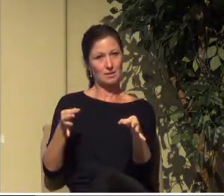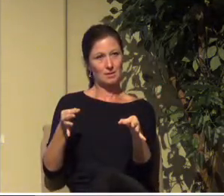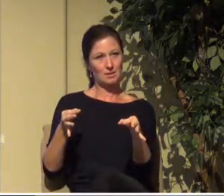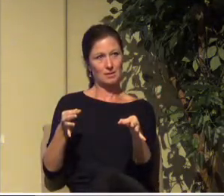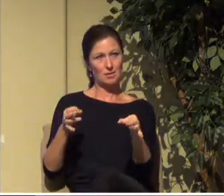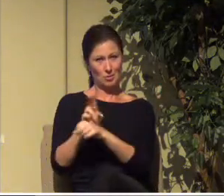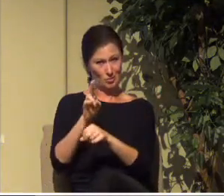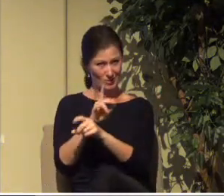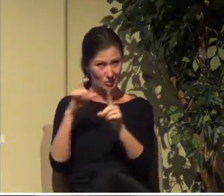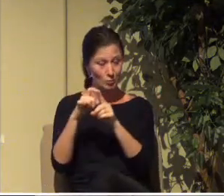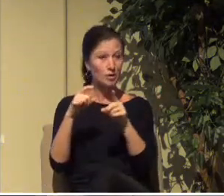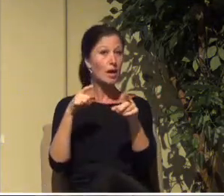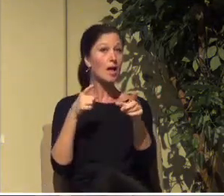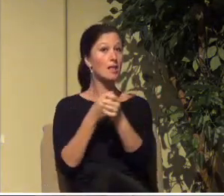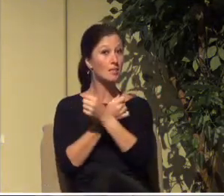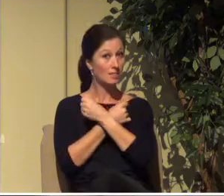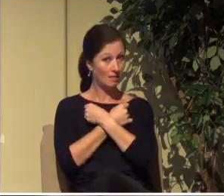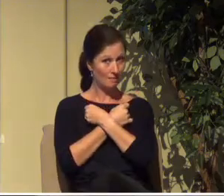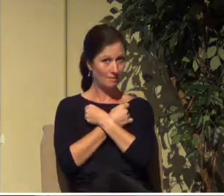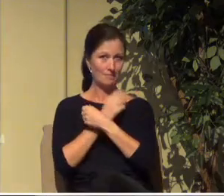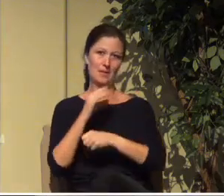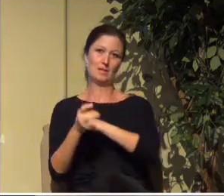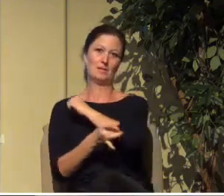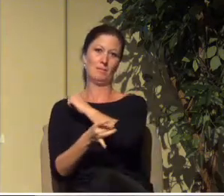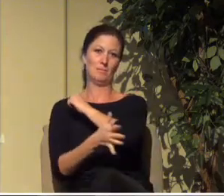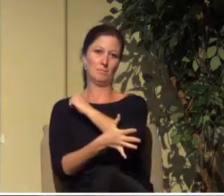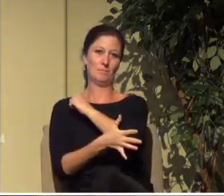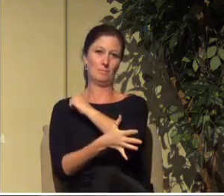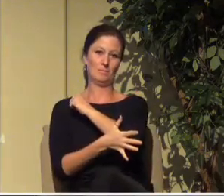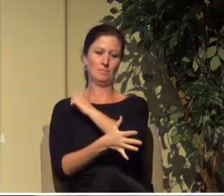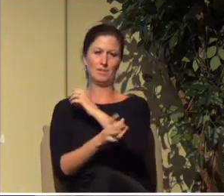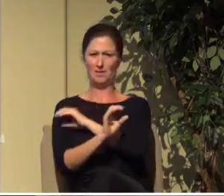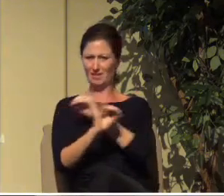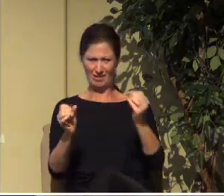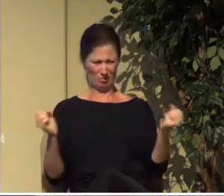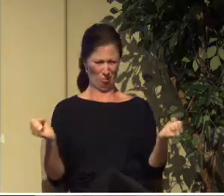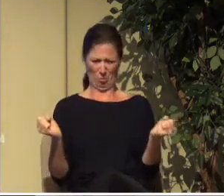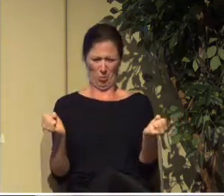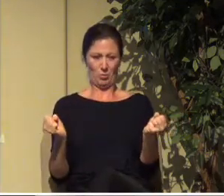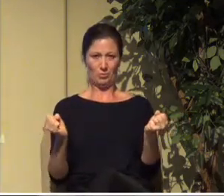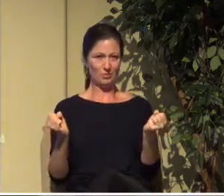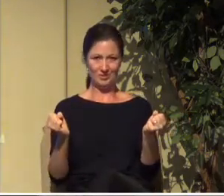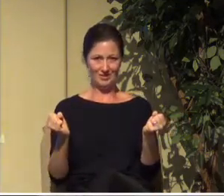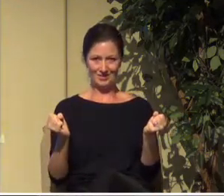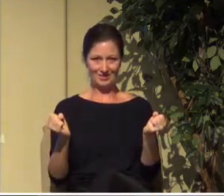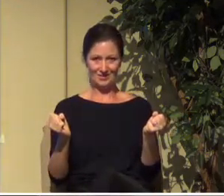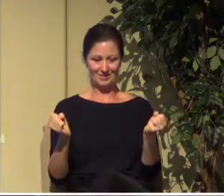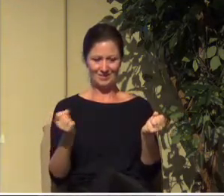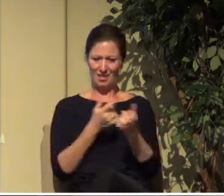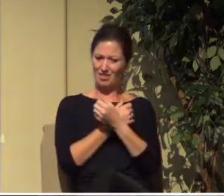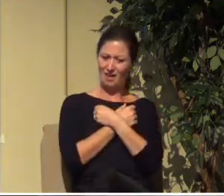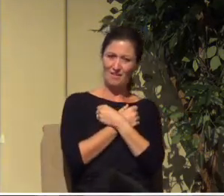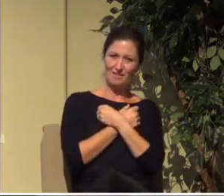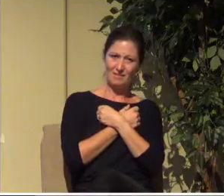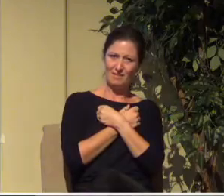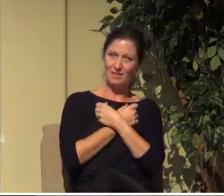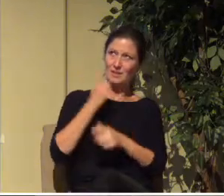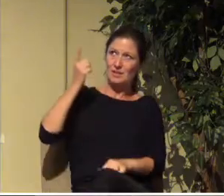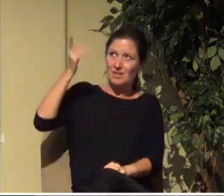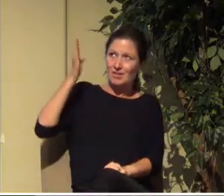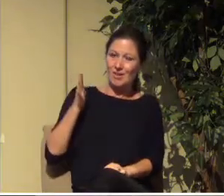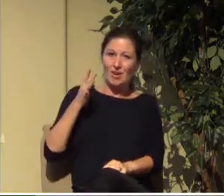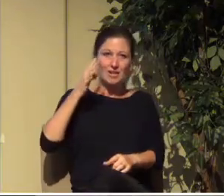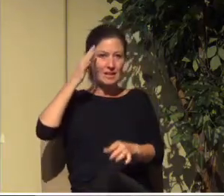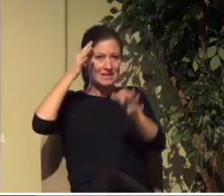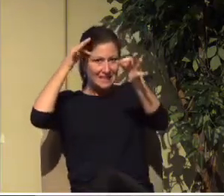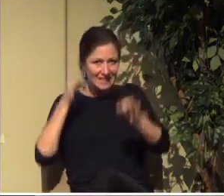and adoption. There's nothing cold about love and being chosen to be embraced